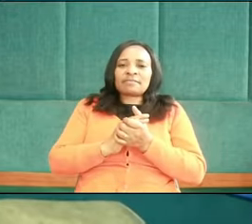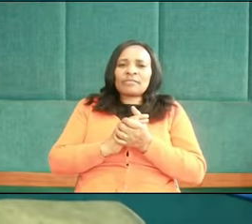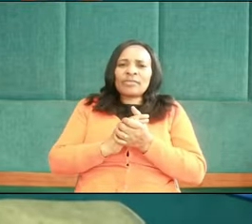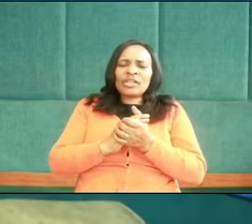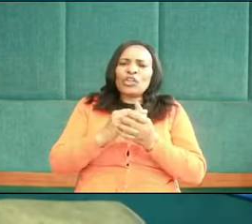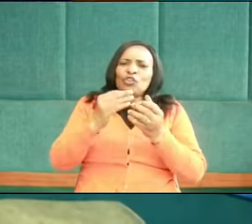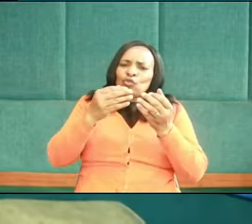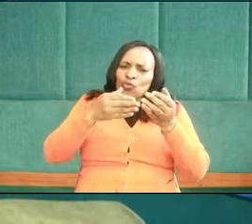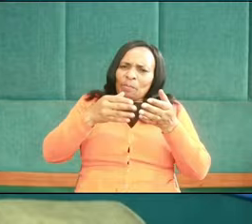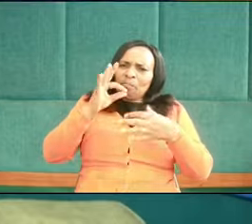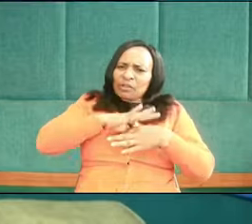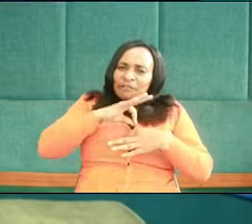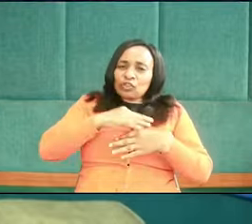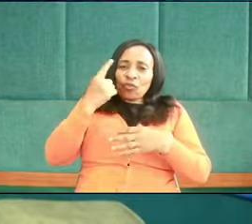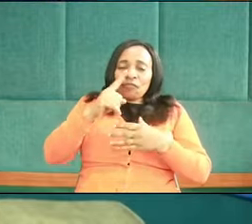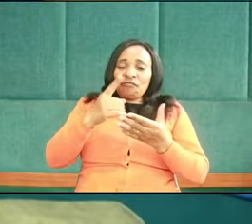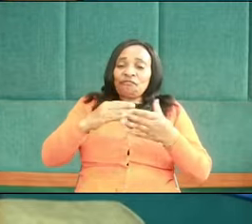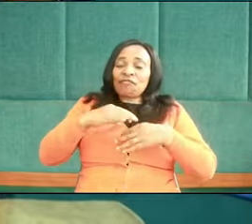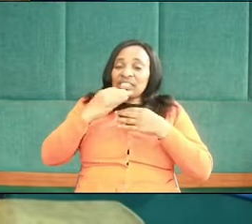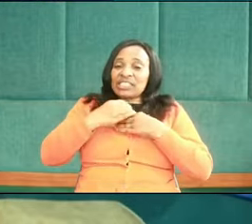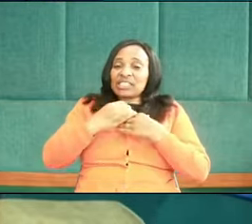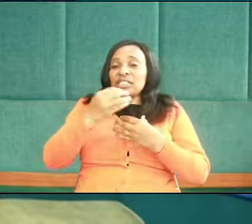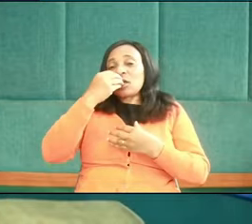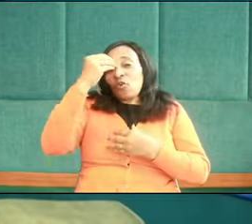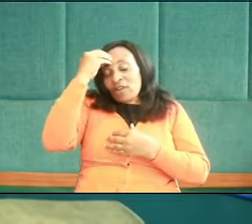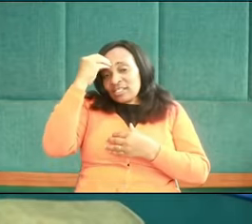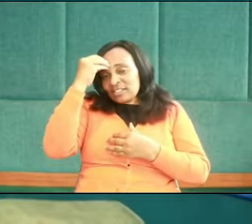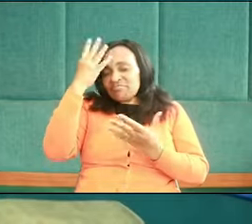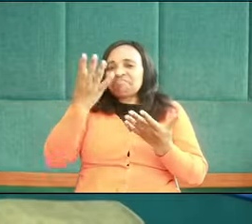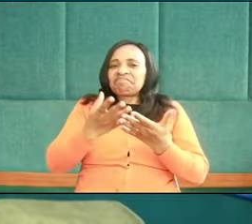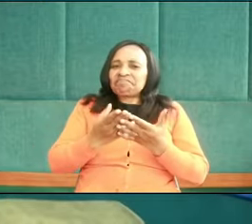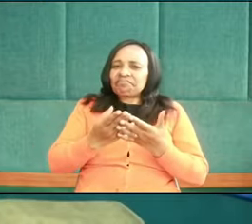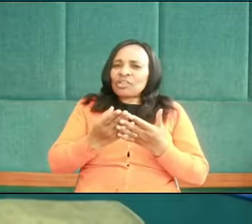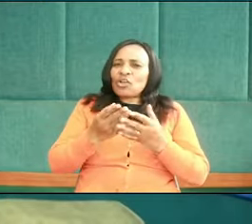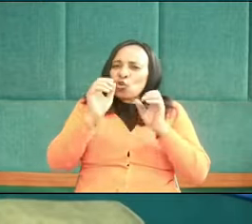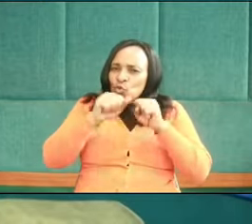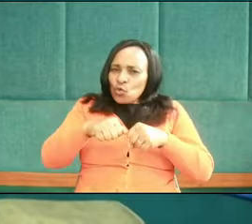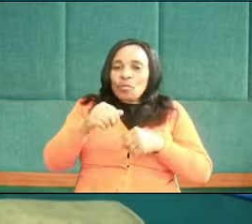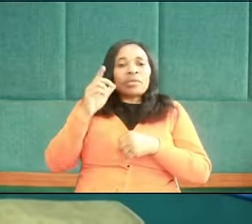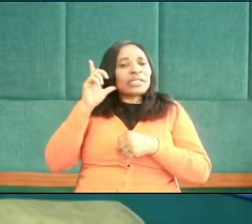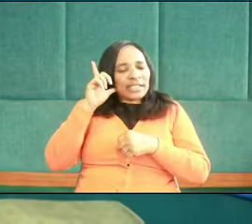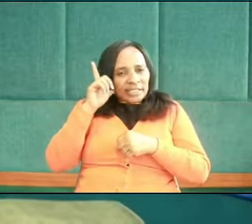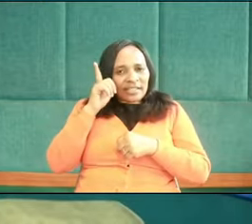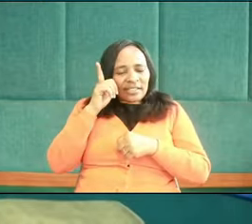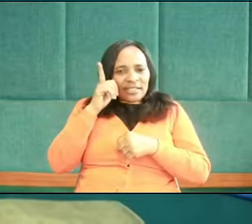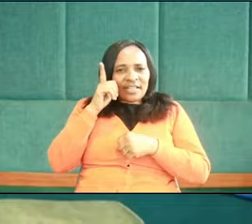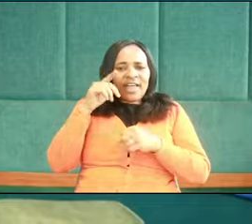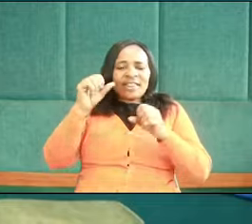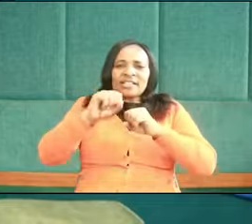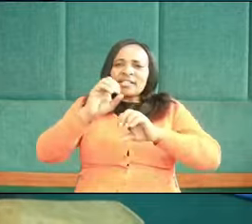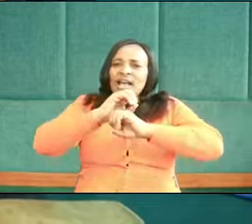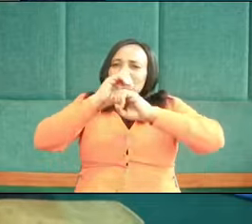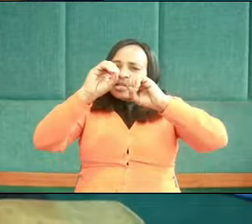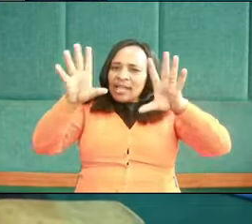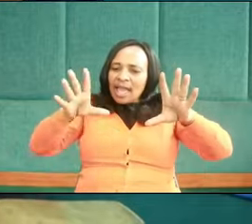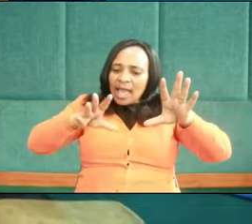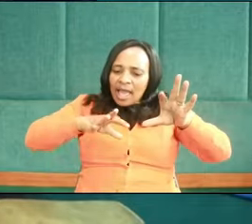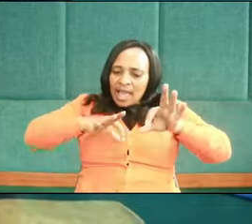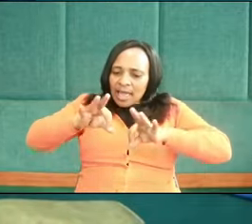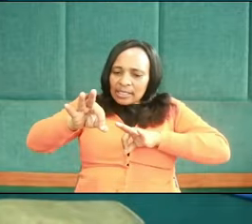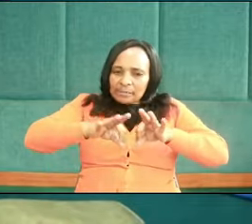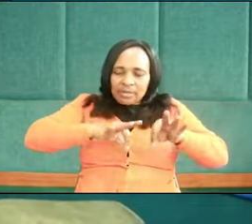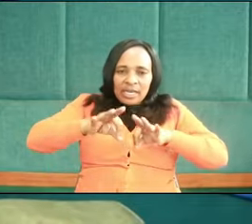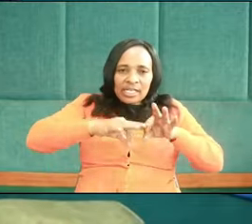orphans. Prioritize visit to widows. Now, listen, Kingly, a typical or clear description or